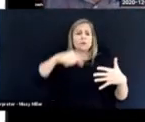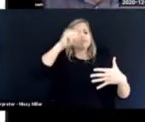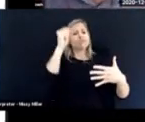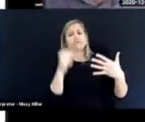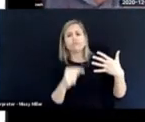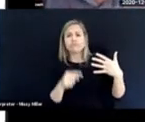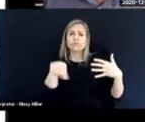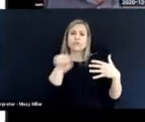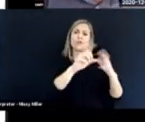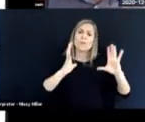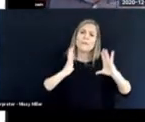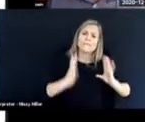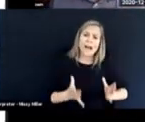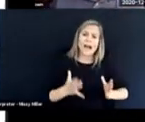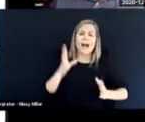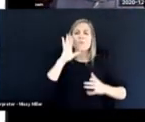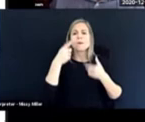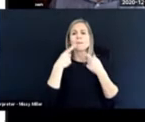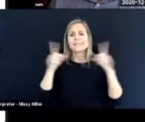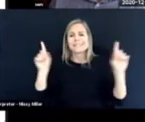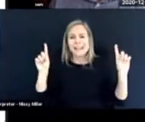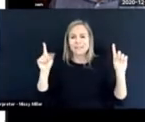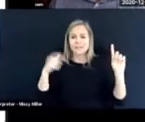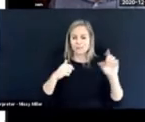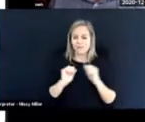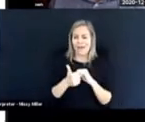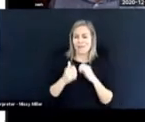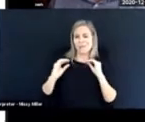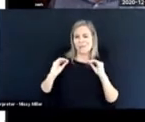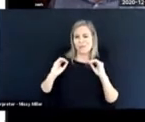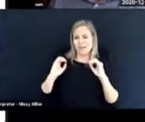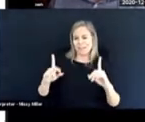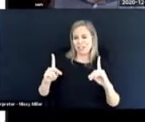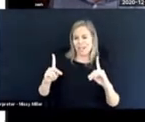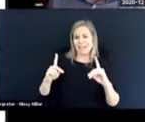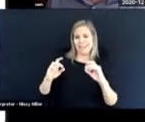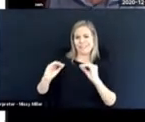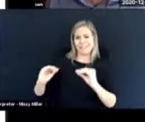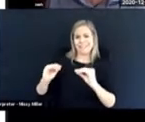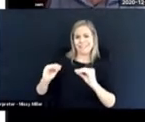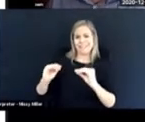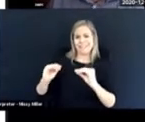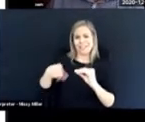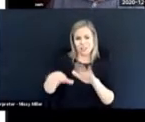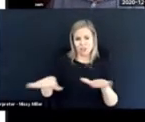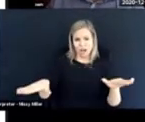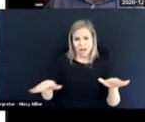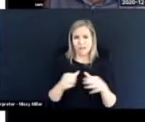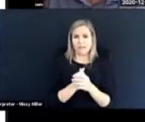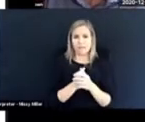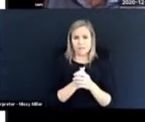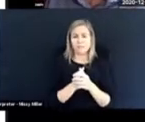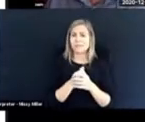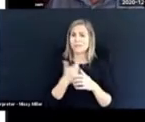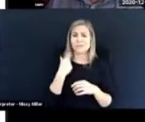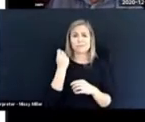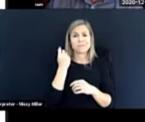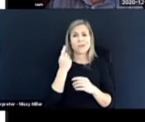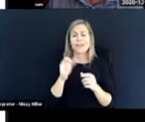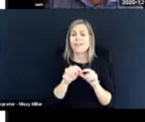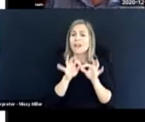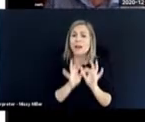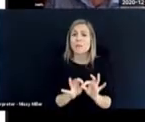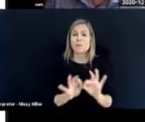successful at educating the child. Every one of these imperatives, you can almost shout them like